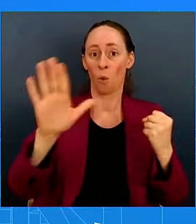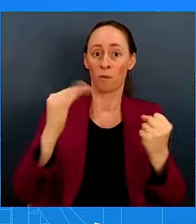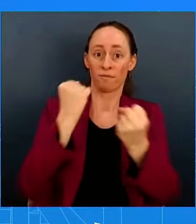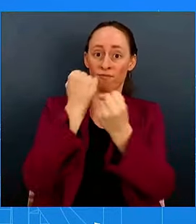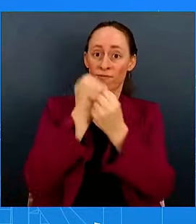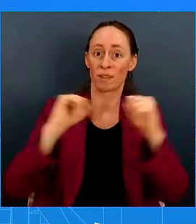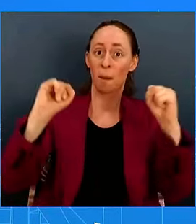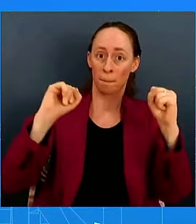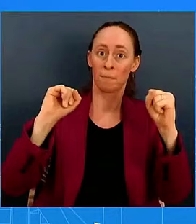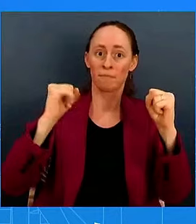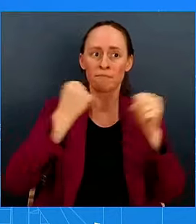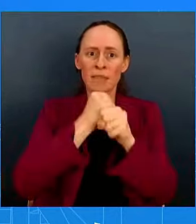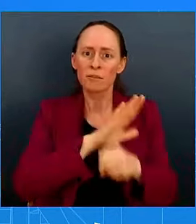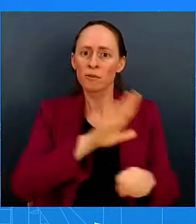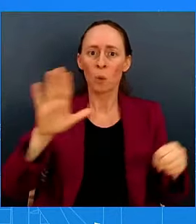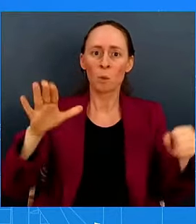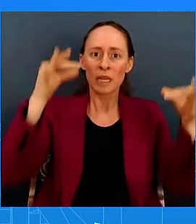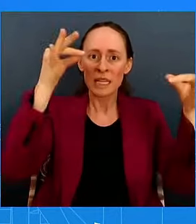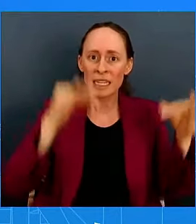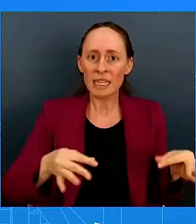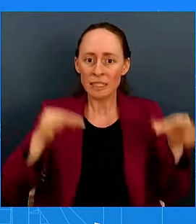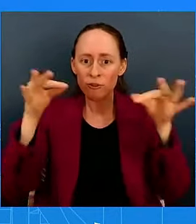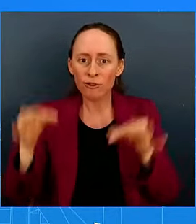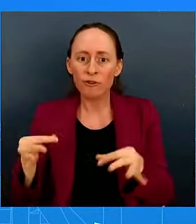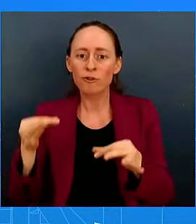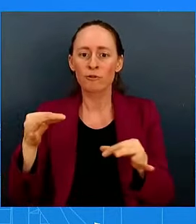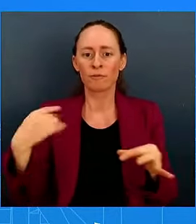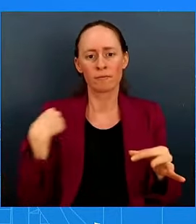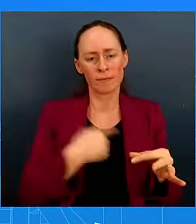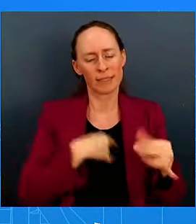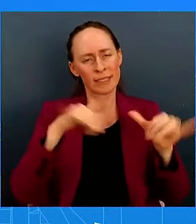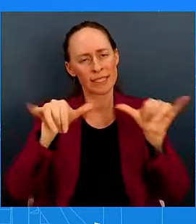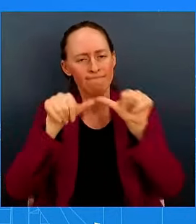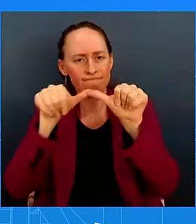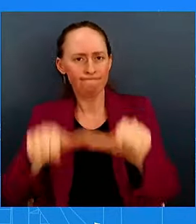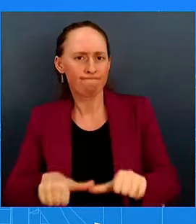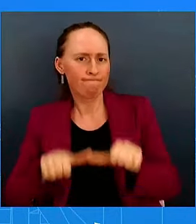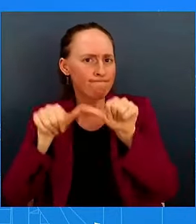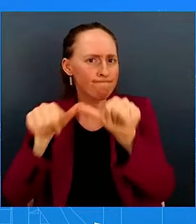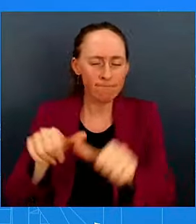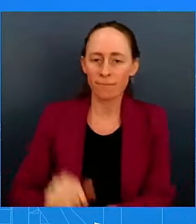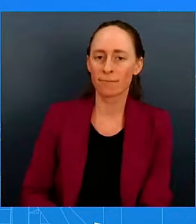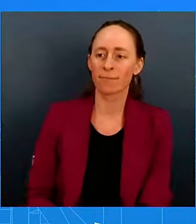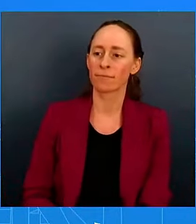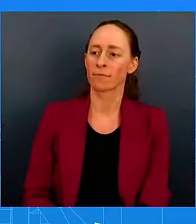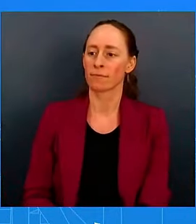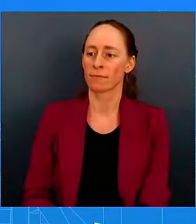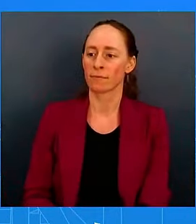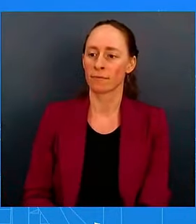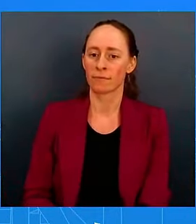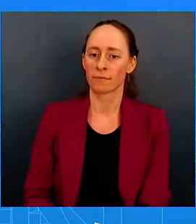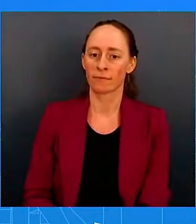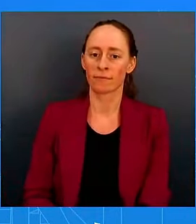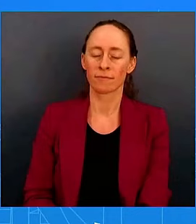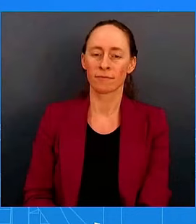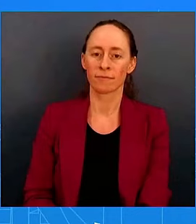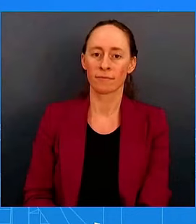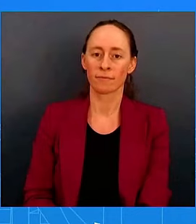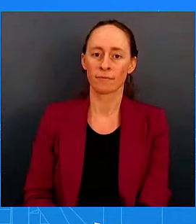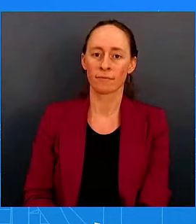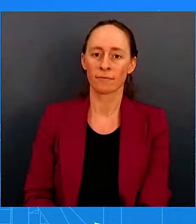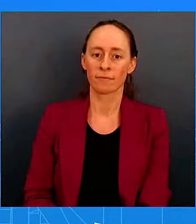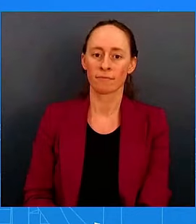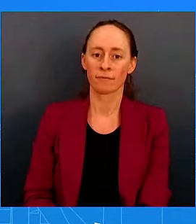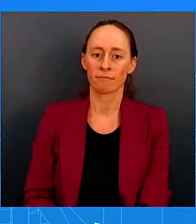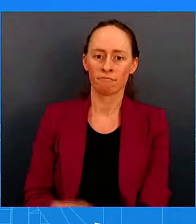continue to make that progress. Follow up on that, please. Follow up? You do follow up. Thanks, Craig. Do you have any thoughts about the